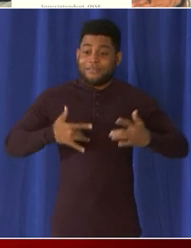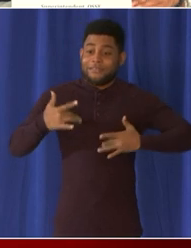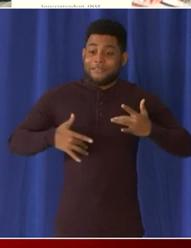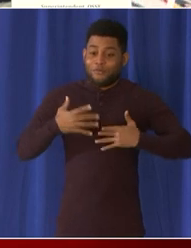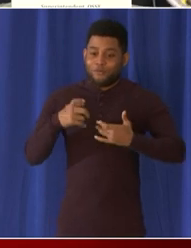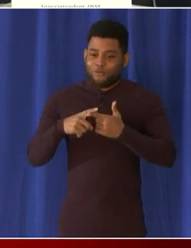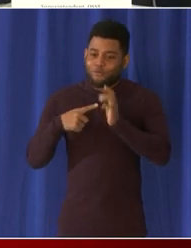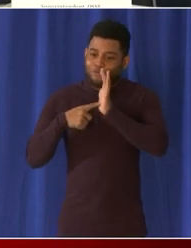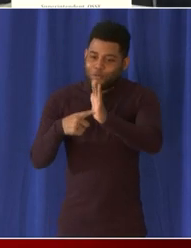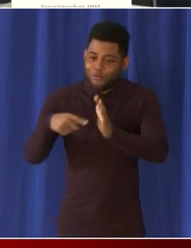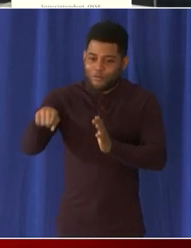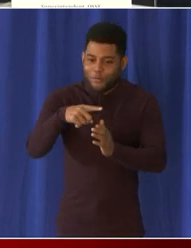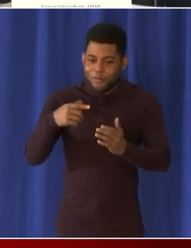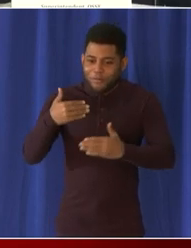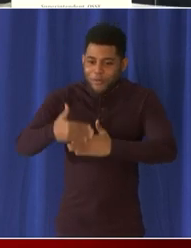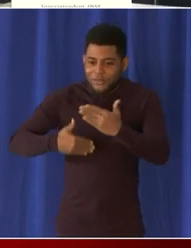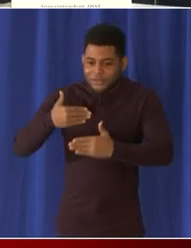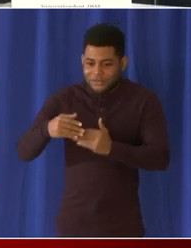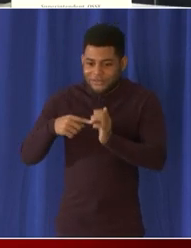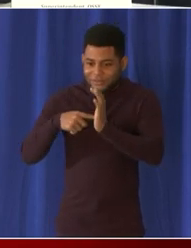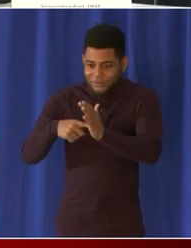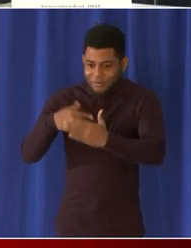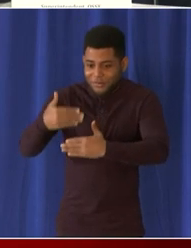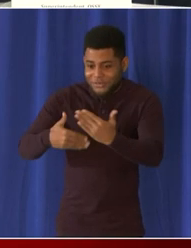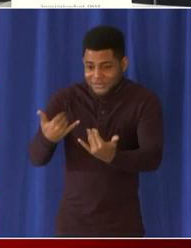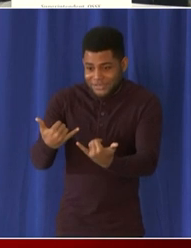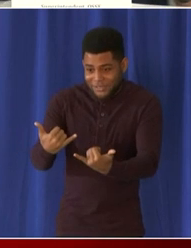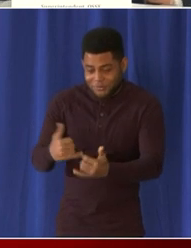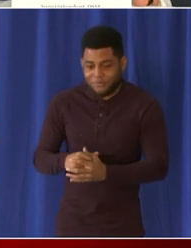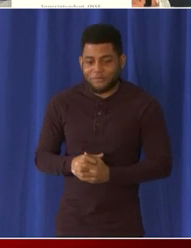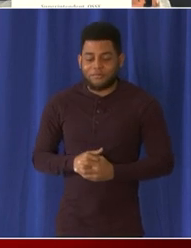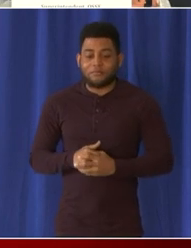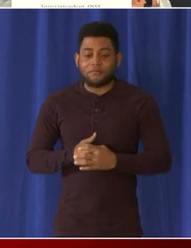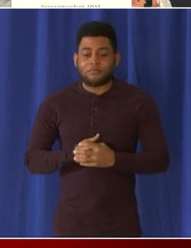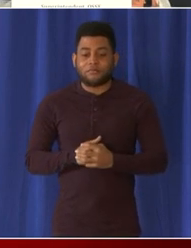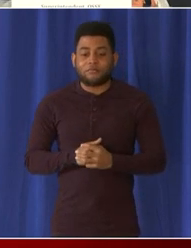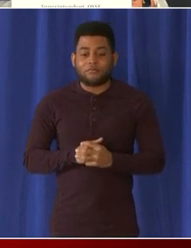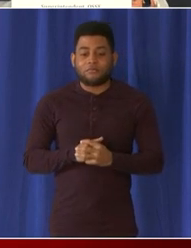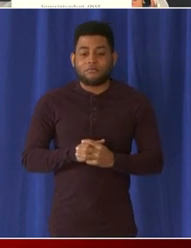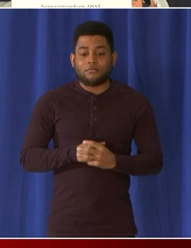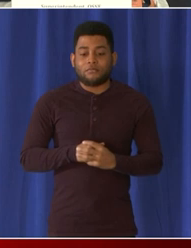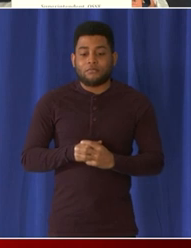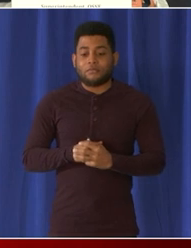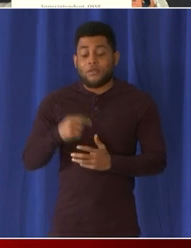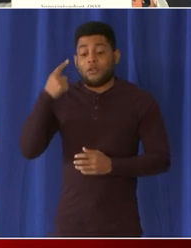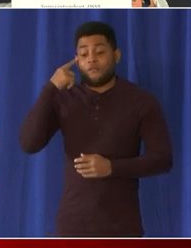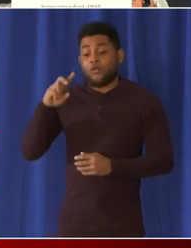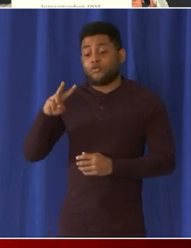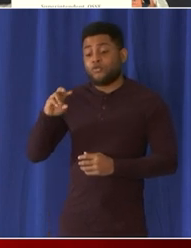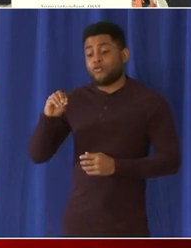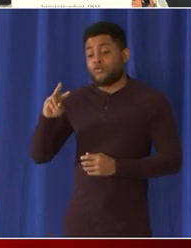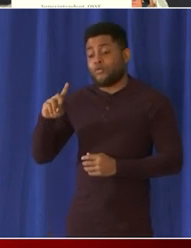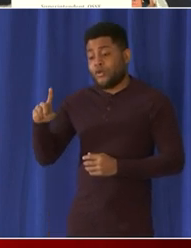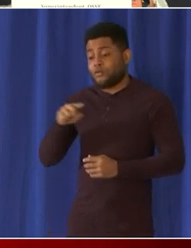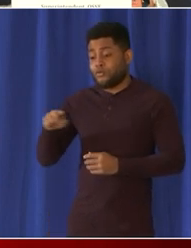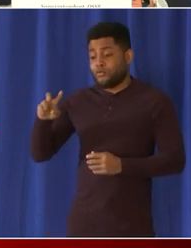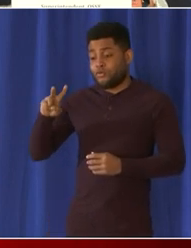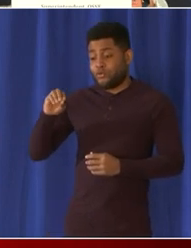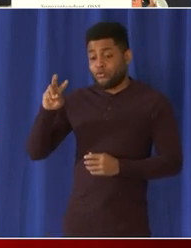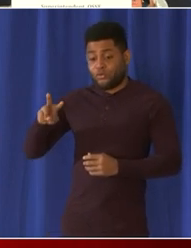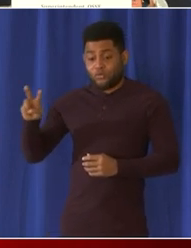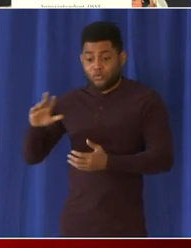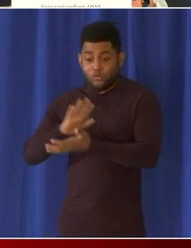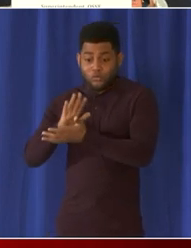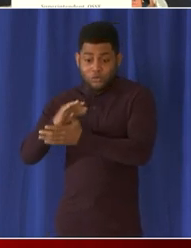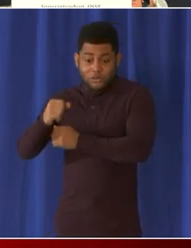continue to go. So next slide please. For the remainder of the 2021-22 school year schools will continue